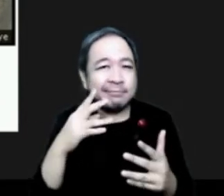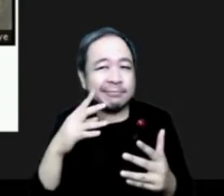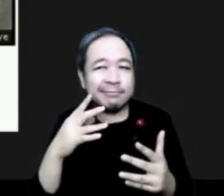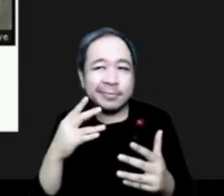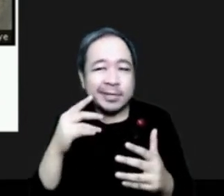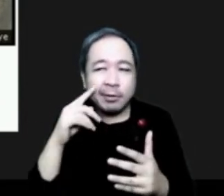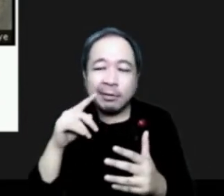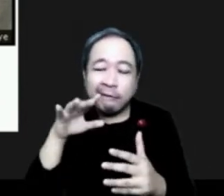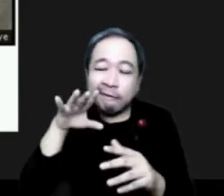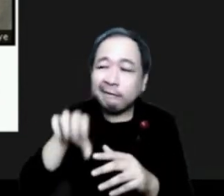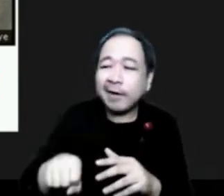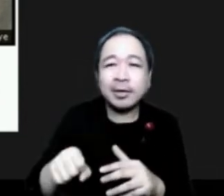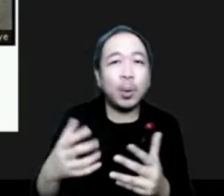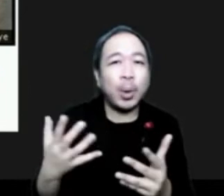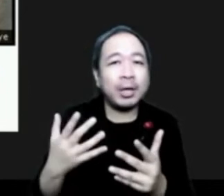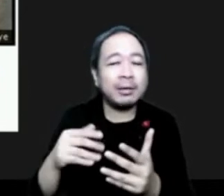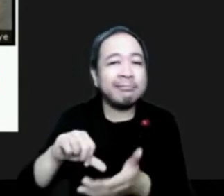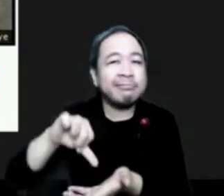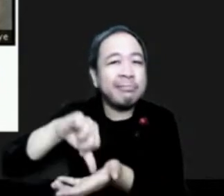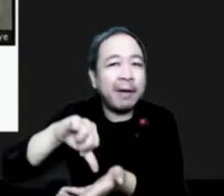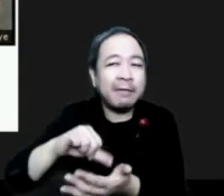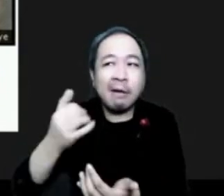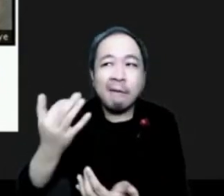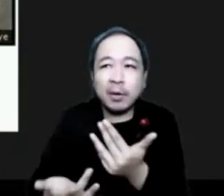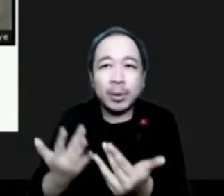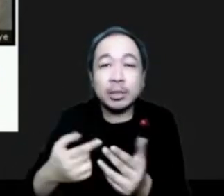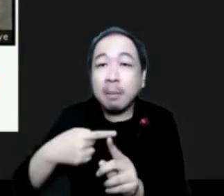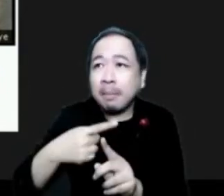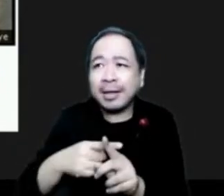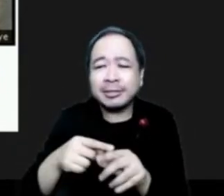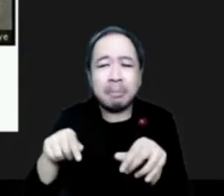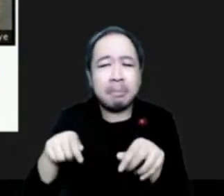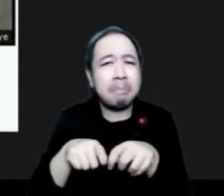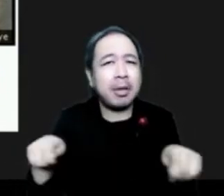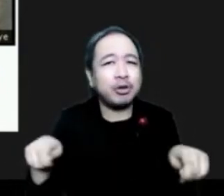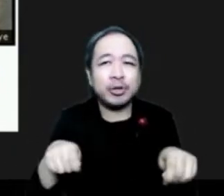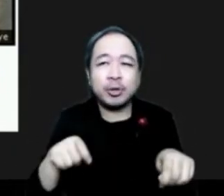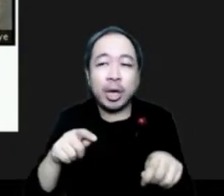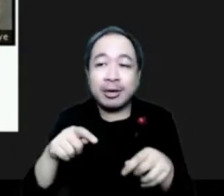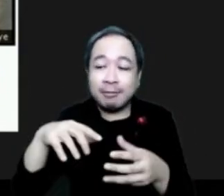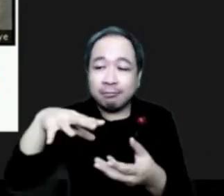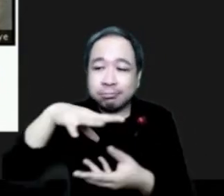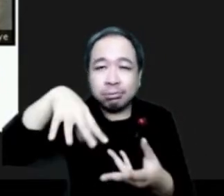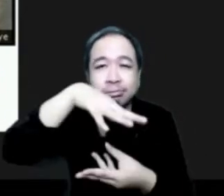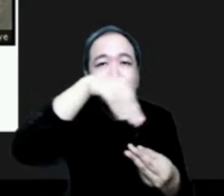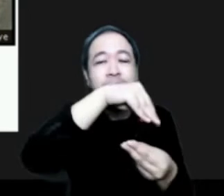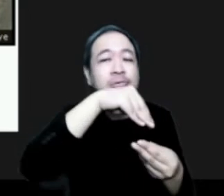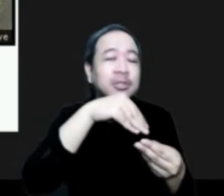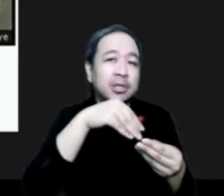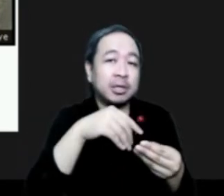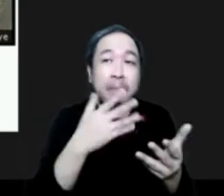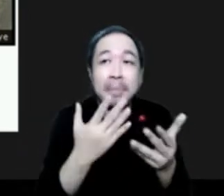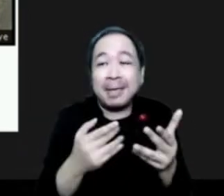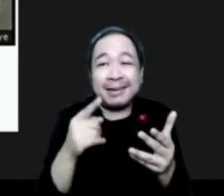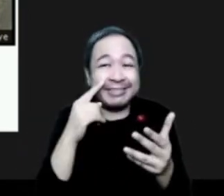associated wildfire emissions. Sometimes those hotspots are hidden by cloud cover, or